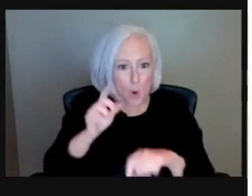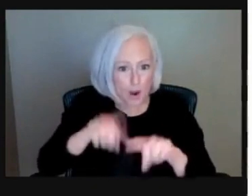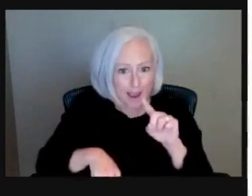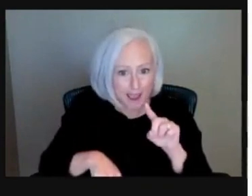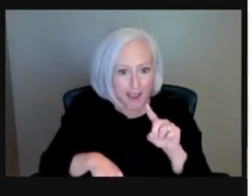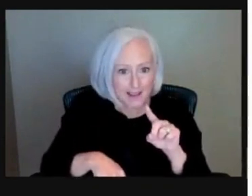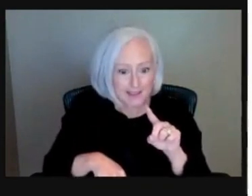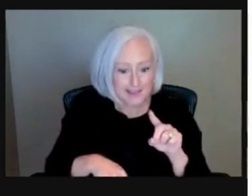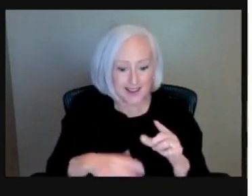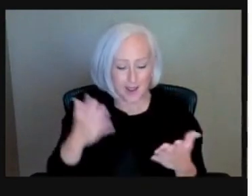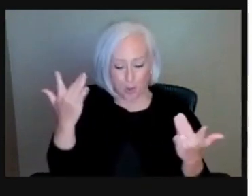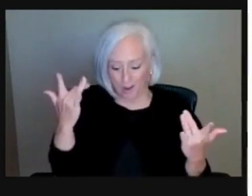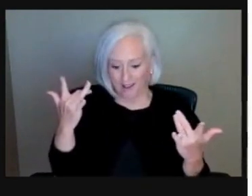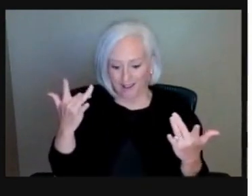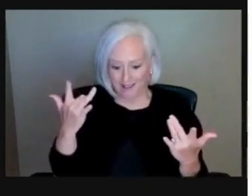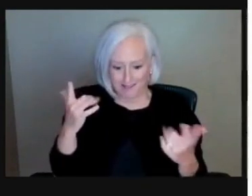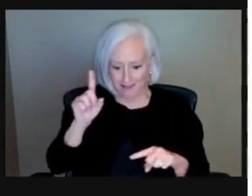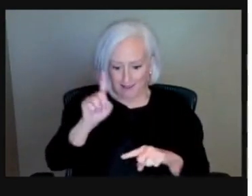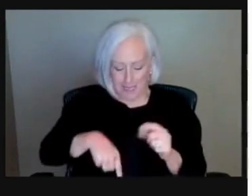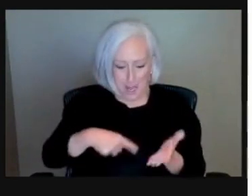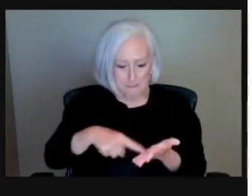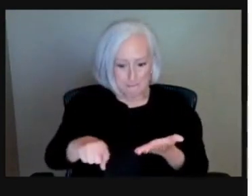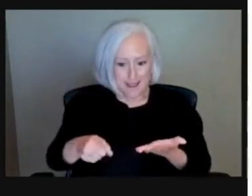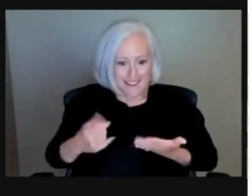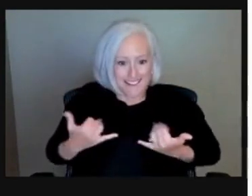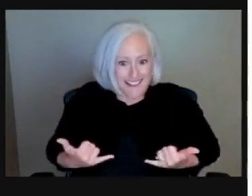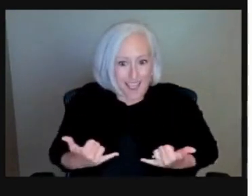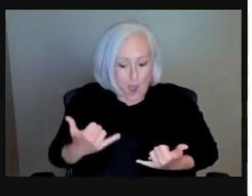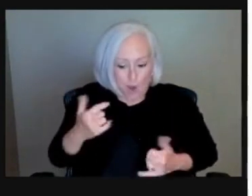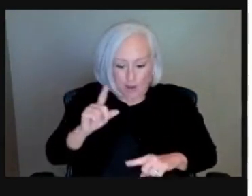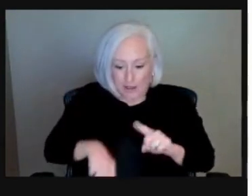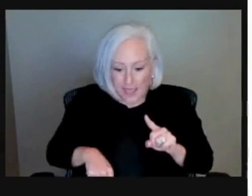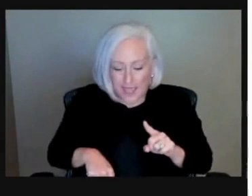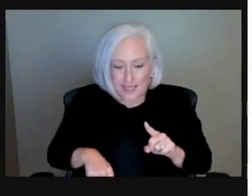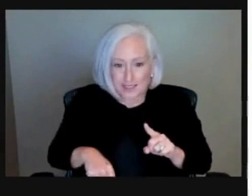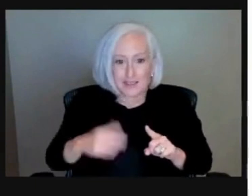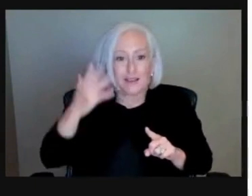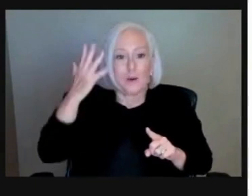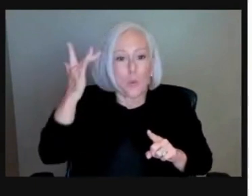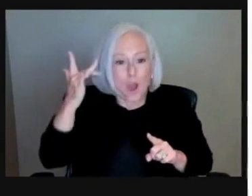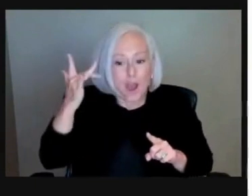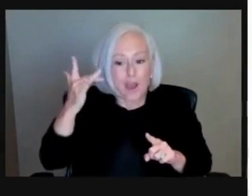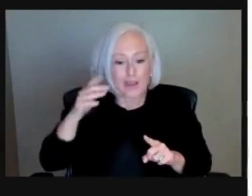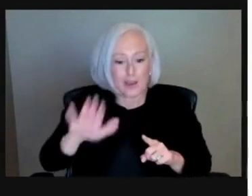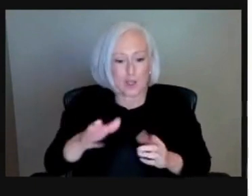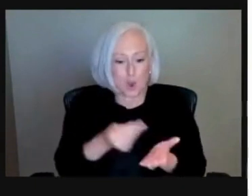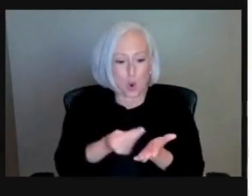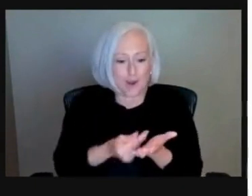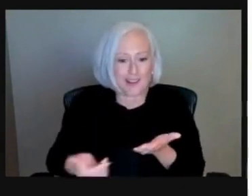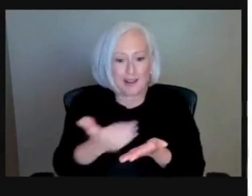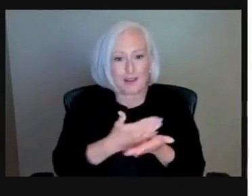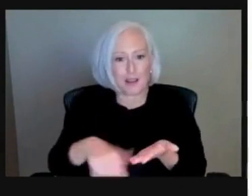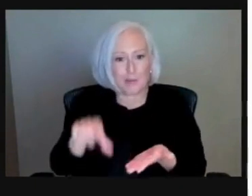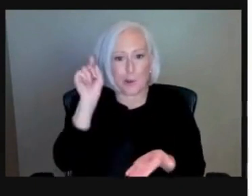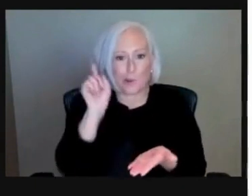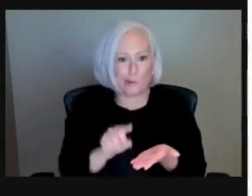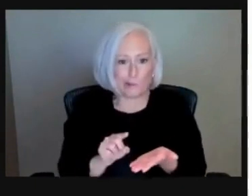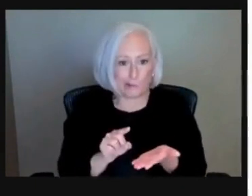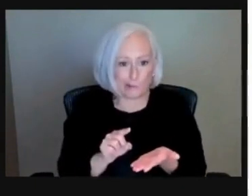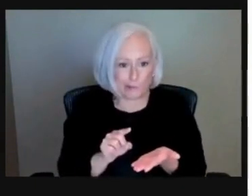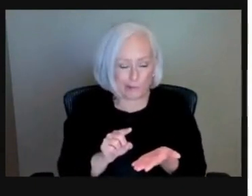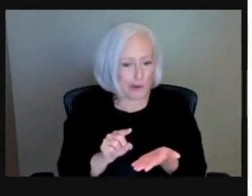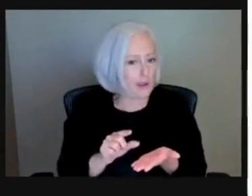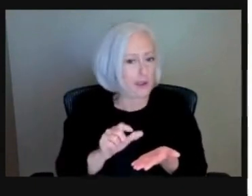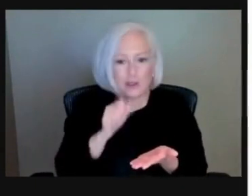that we had before because we've had a permanent change of our options of our income.